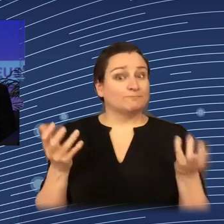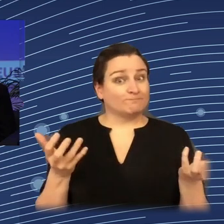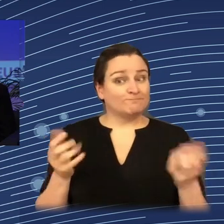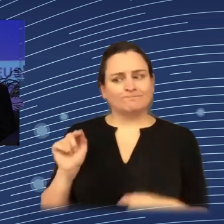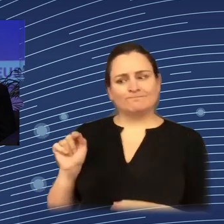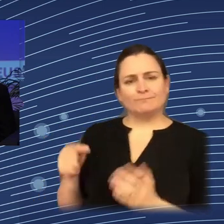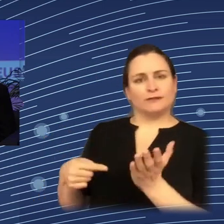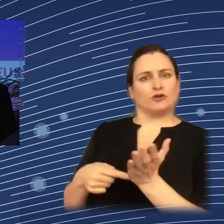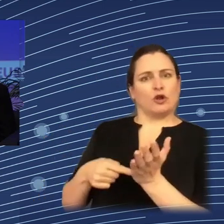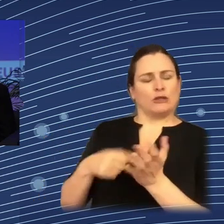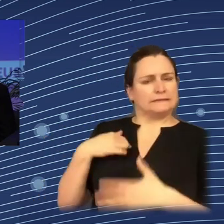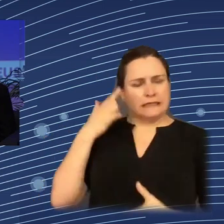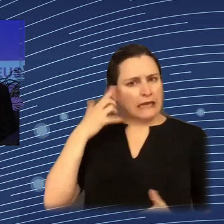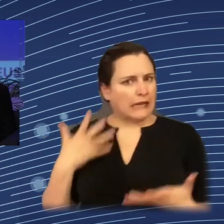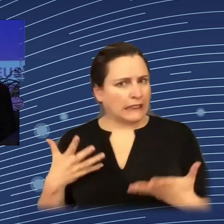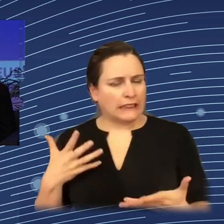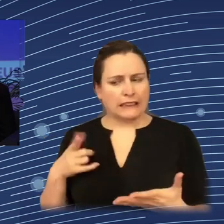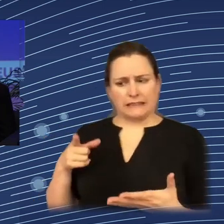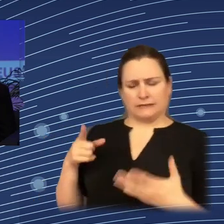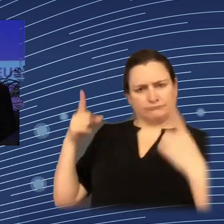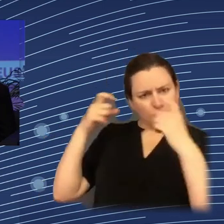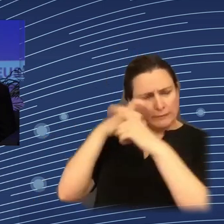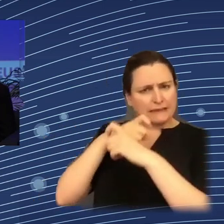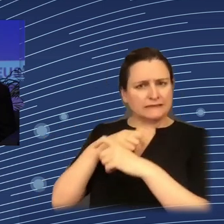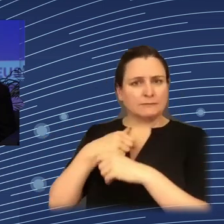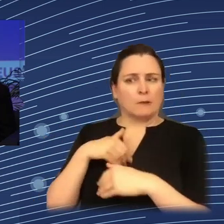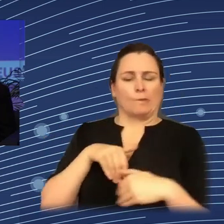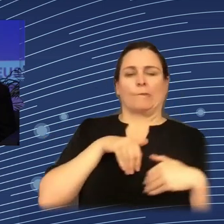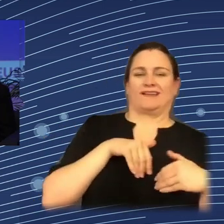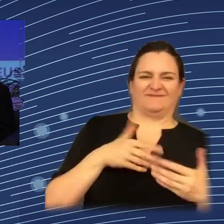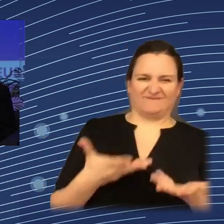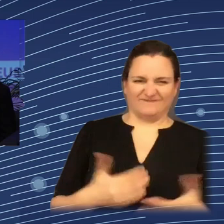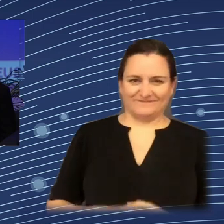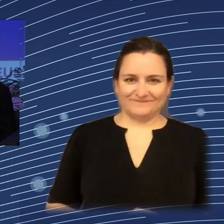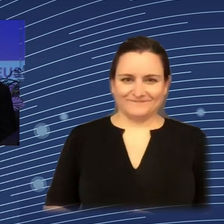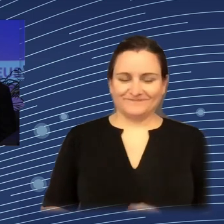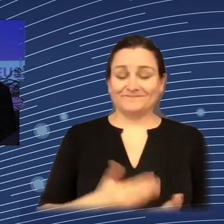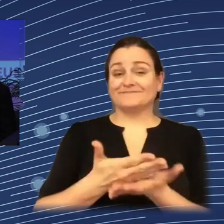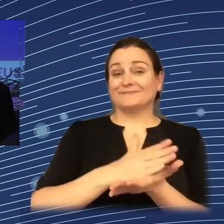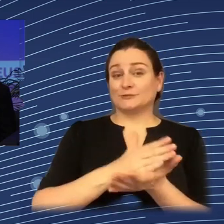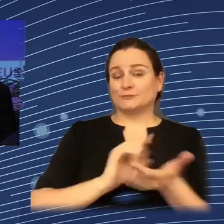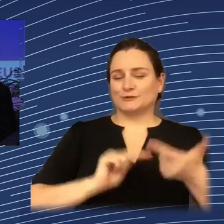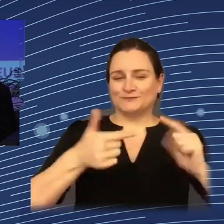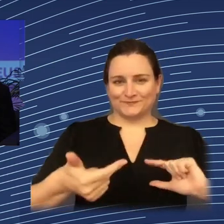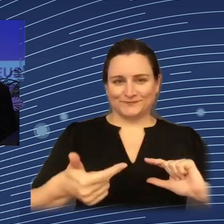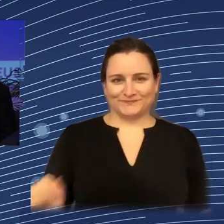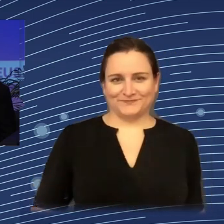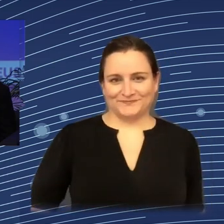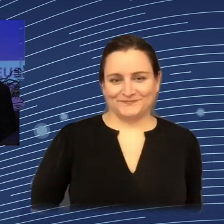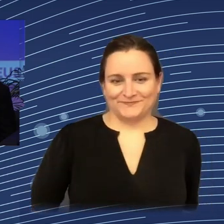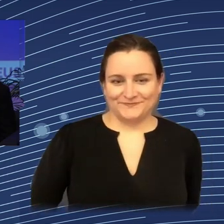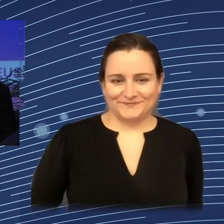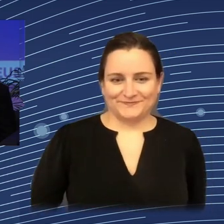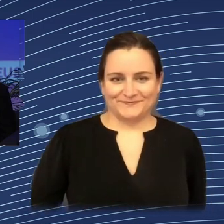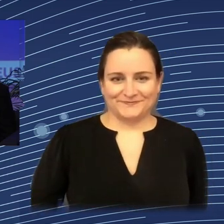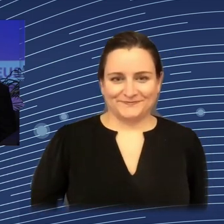or they might be scared of not asking good questions or asking silly questions. But really,